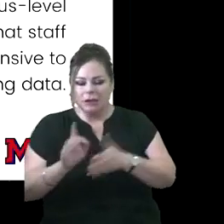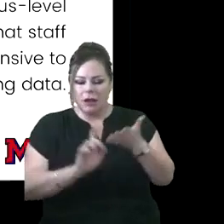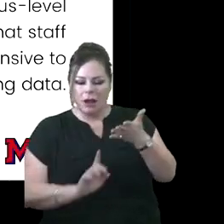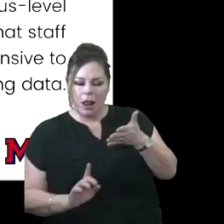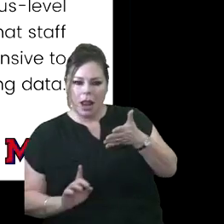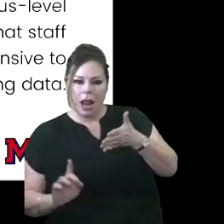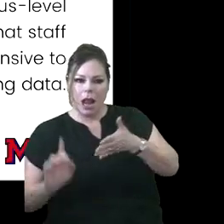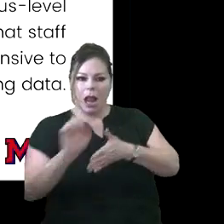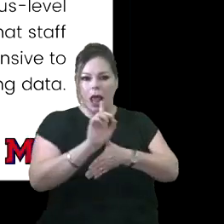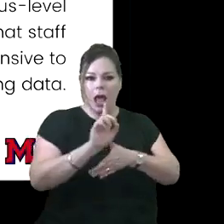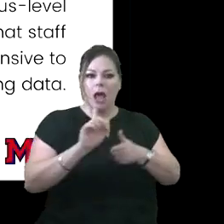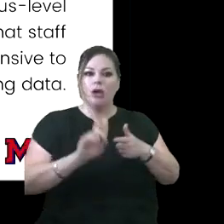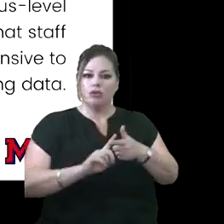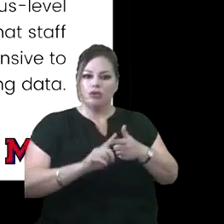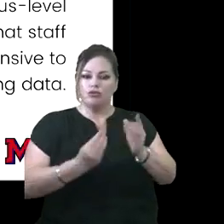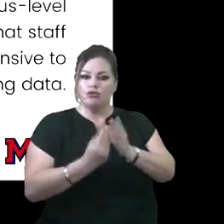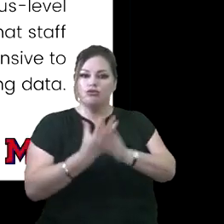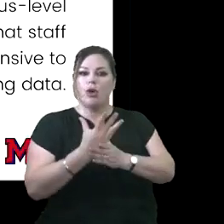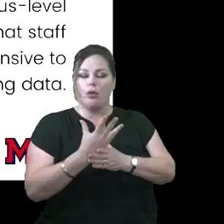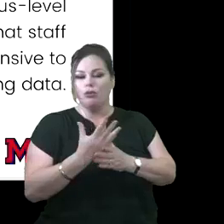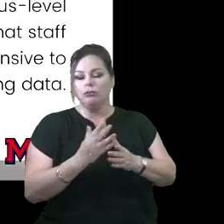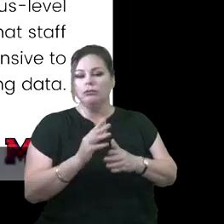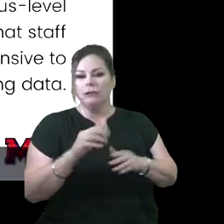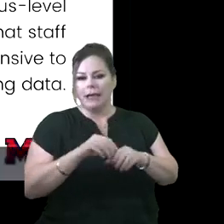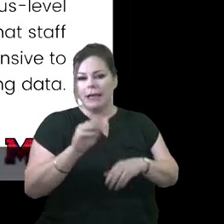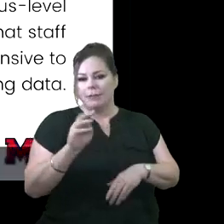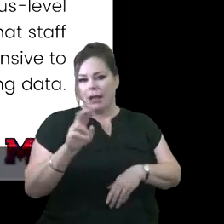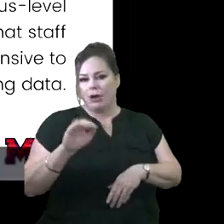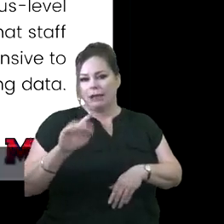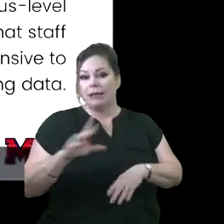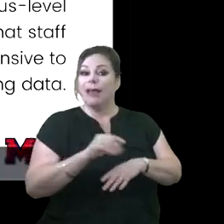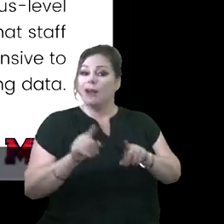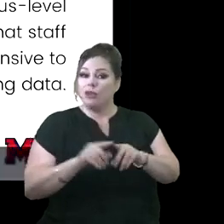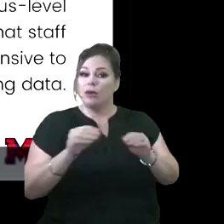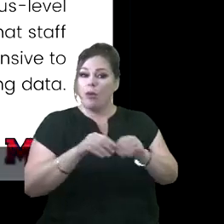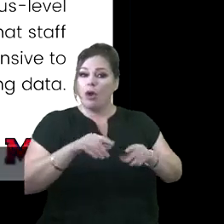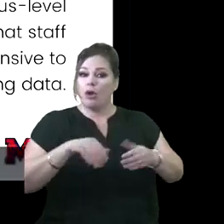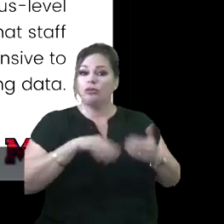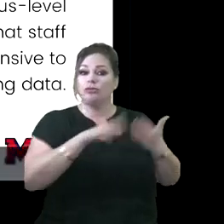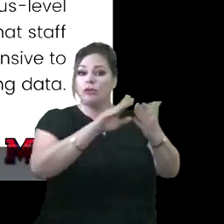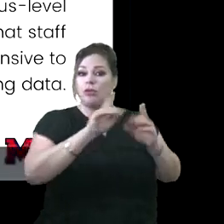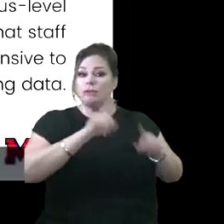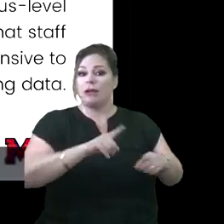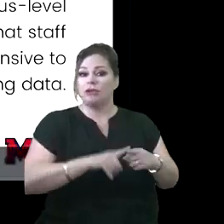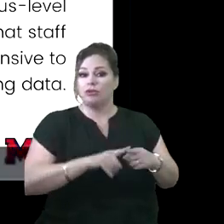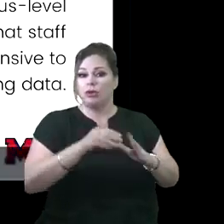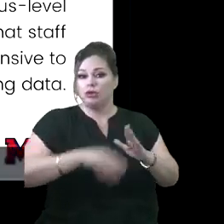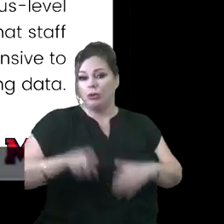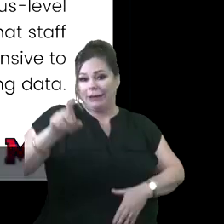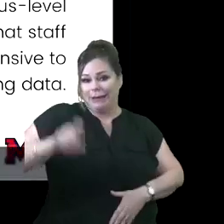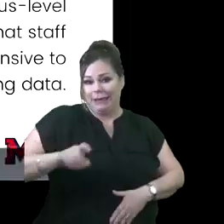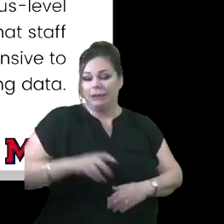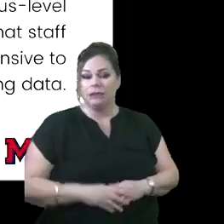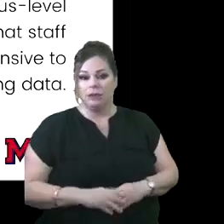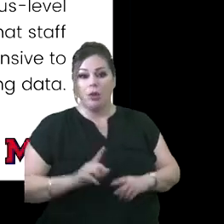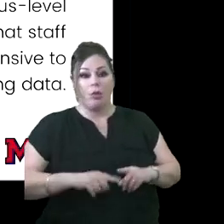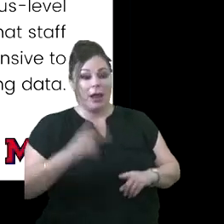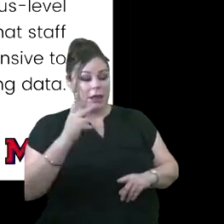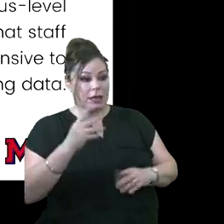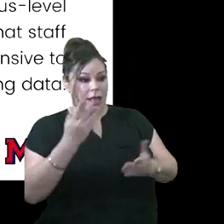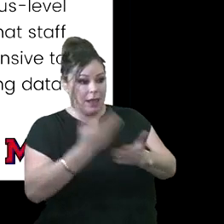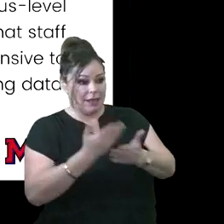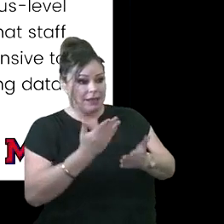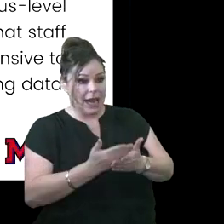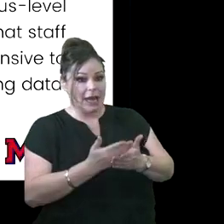great leaders of Maine ISD. And to be more responsive to the needs as the data mergers, we want to